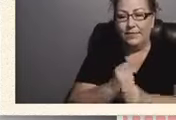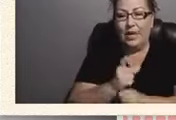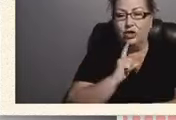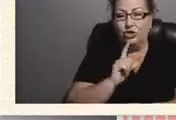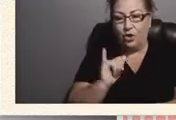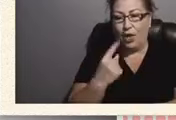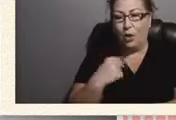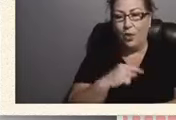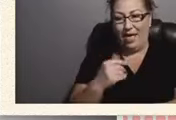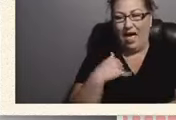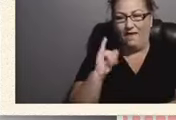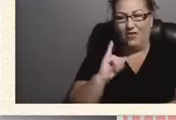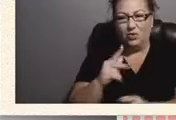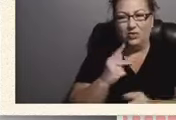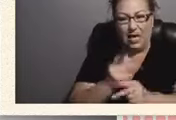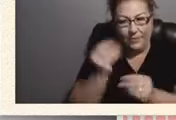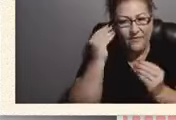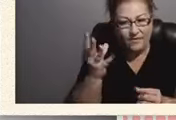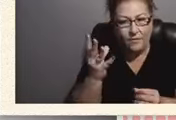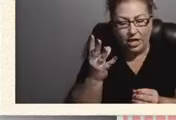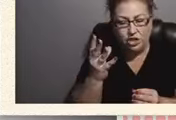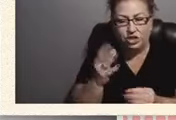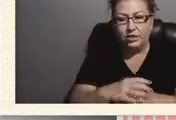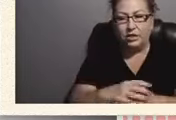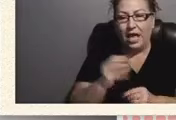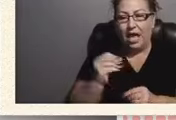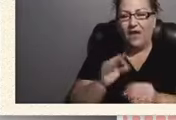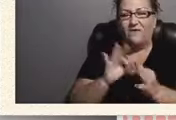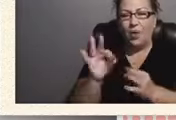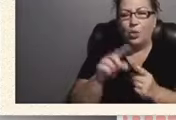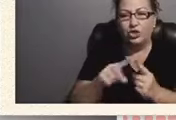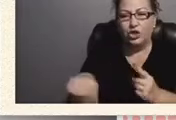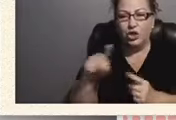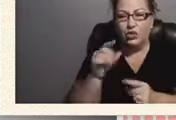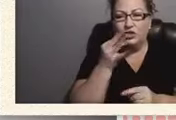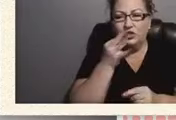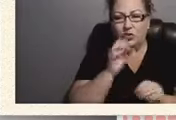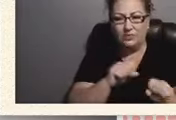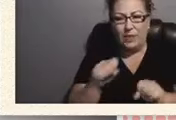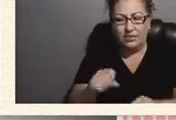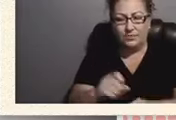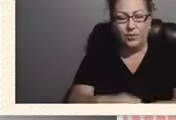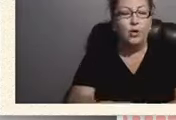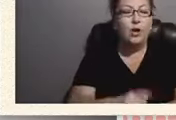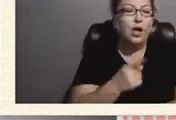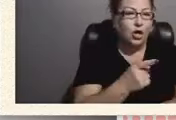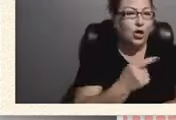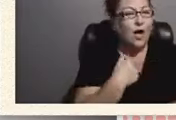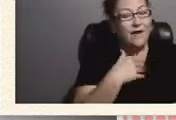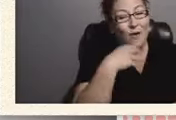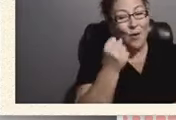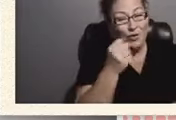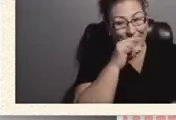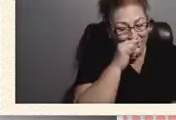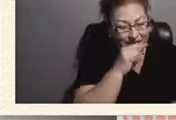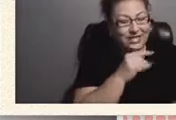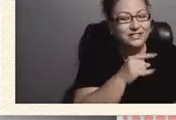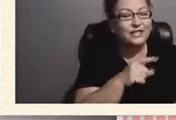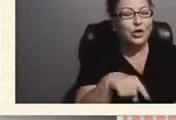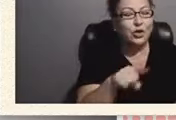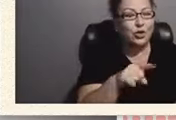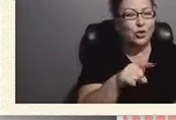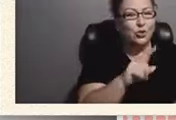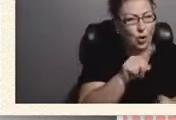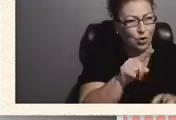those types of information and forward it to you guys as soon as possible. Well, you guys that have older kiddos, do you guys ever go to vocational